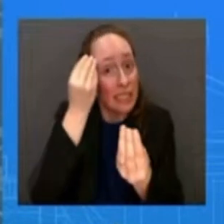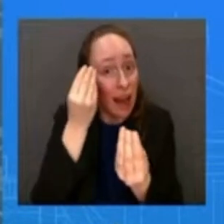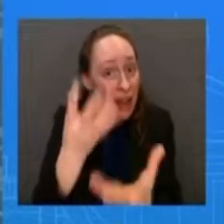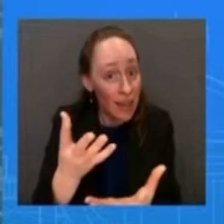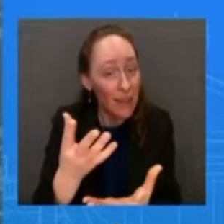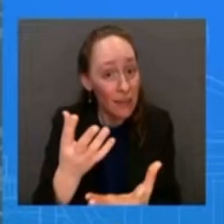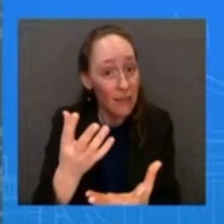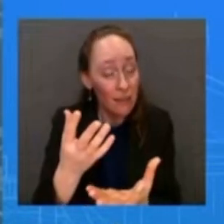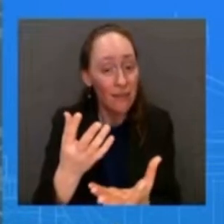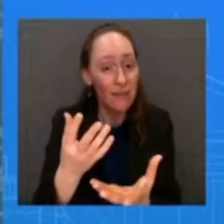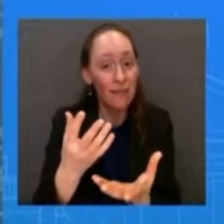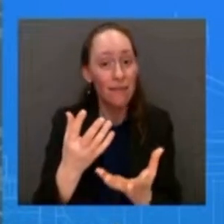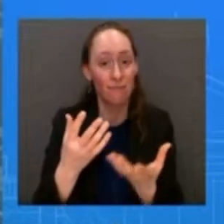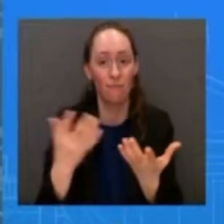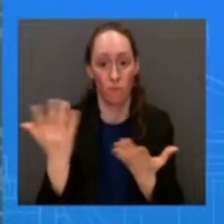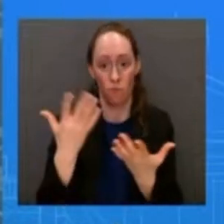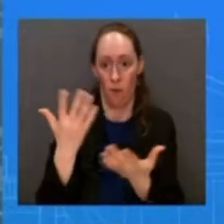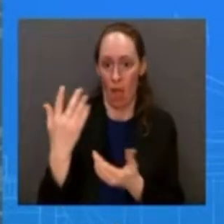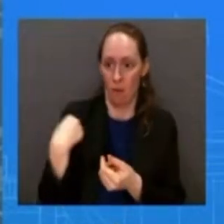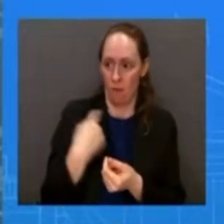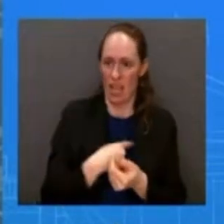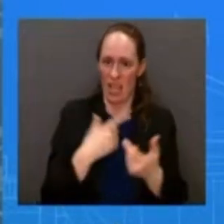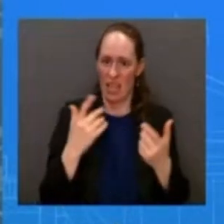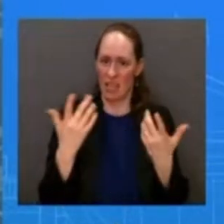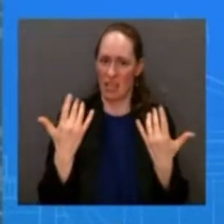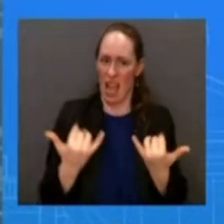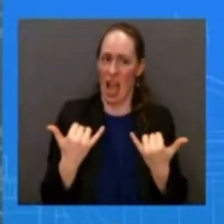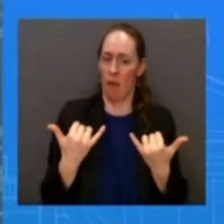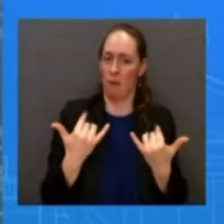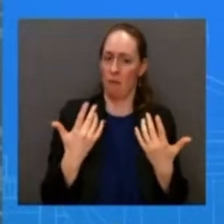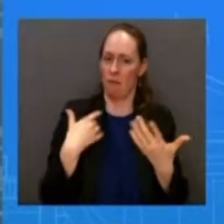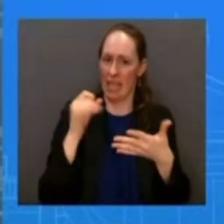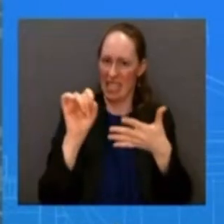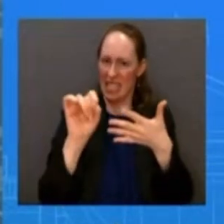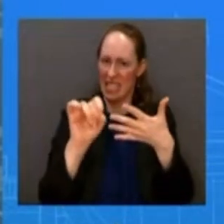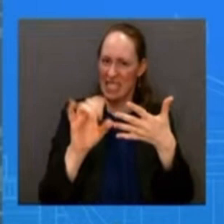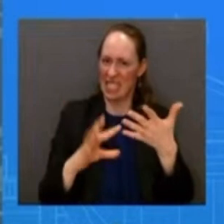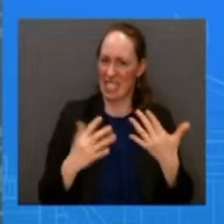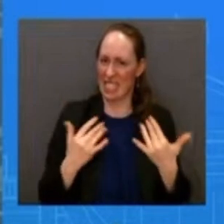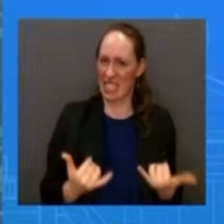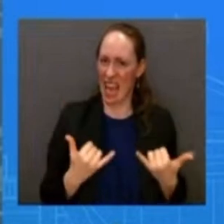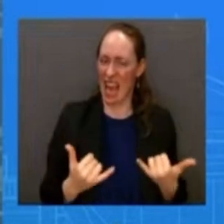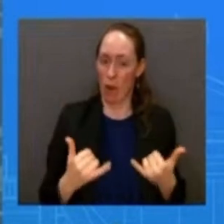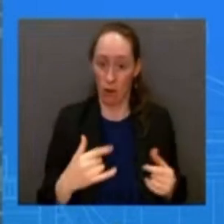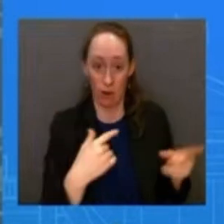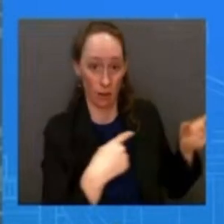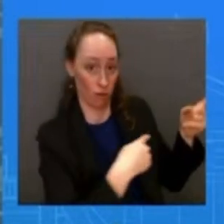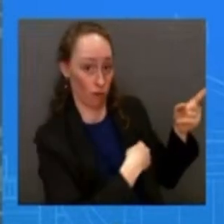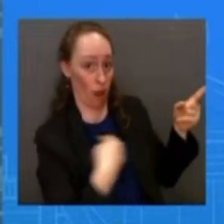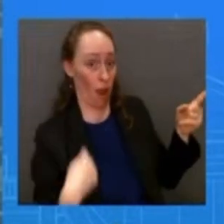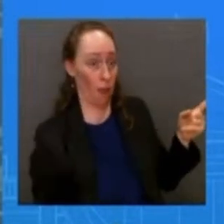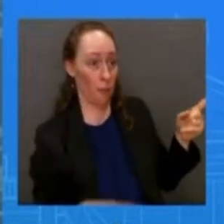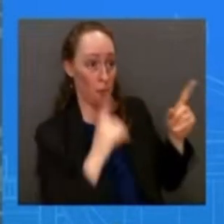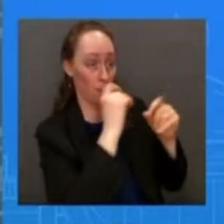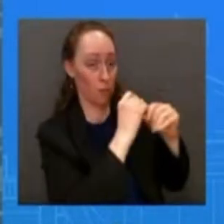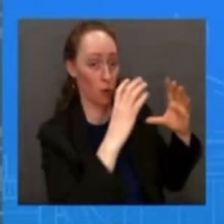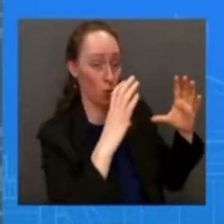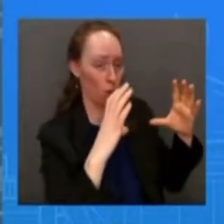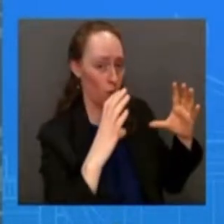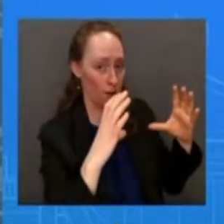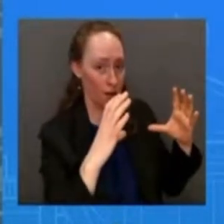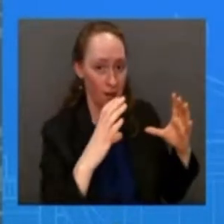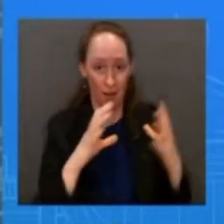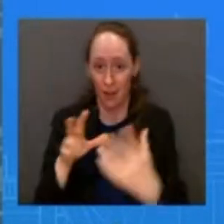point how we move forward the chinese surveillance balloon was very very different than what we saw with these three objects okay